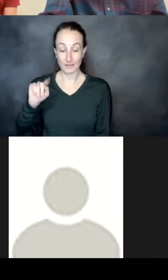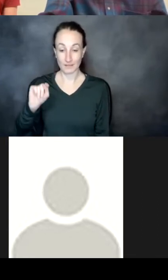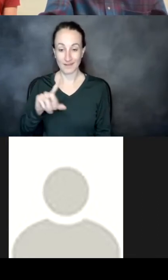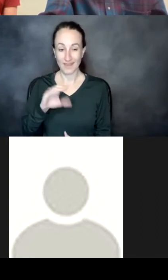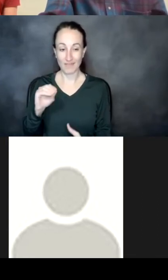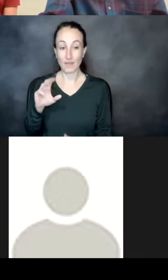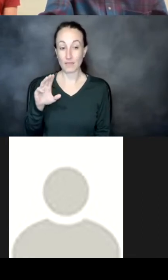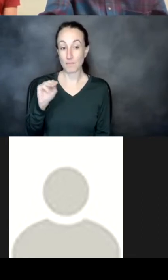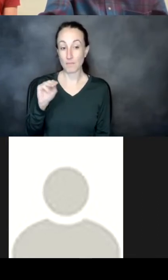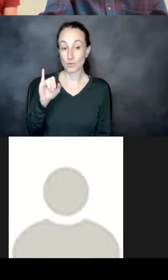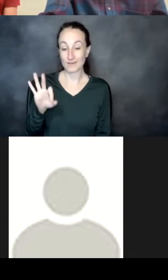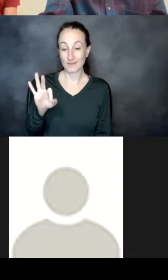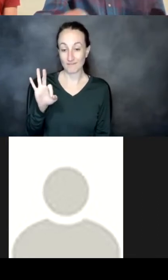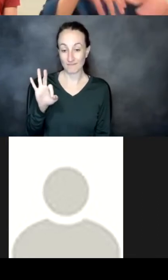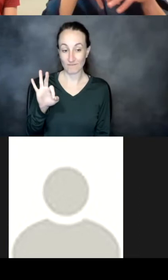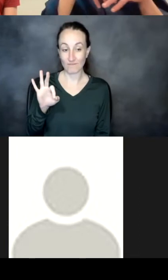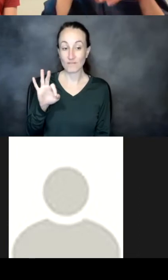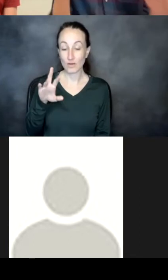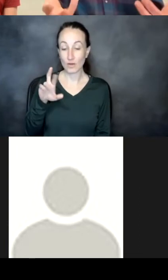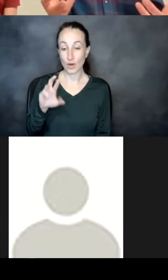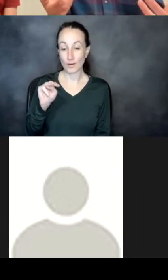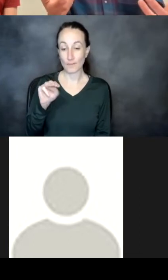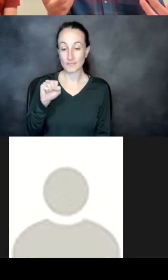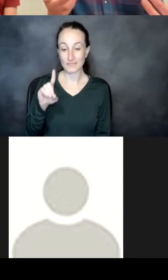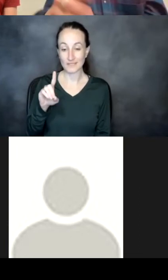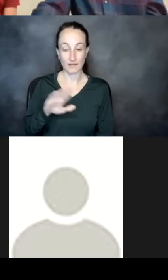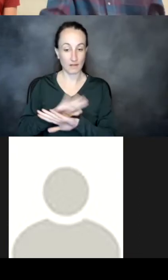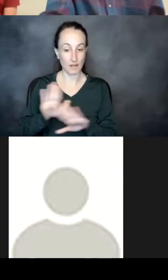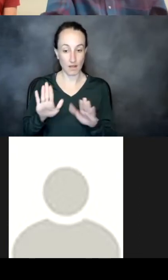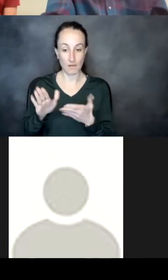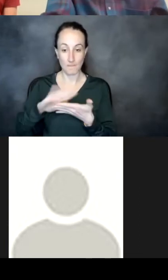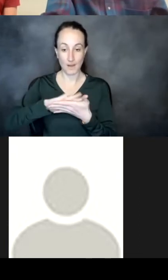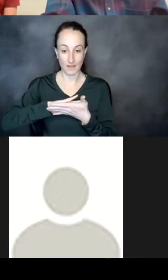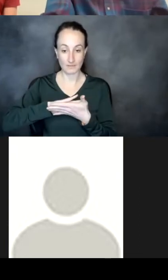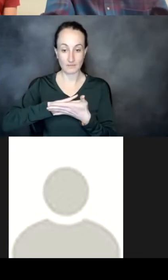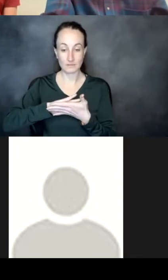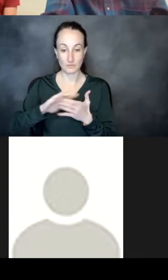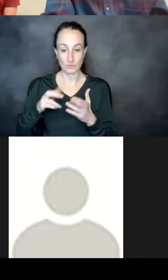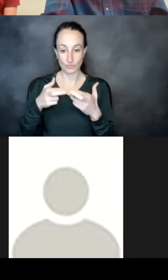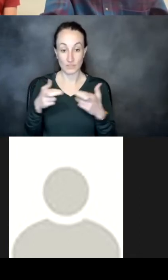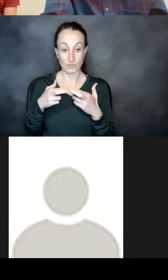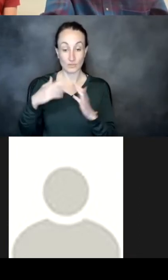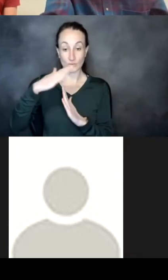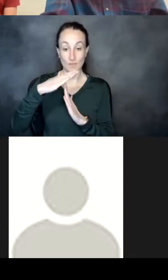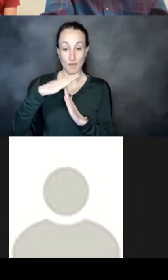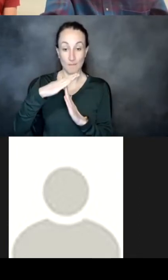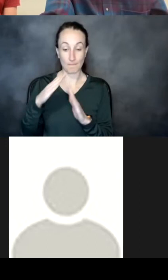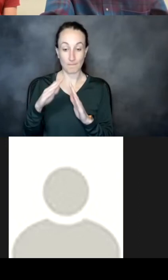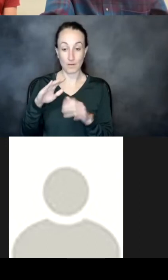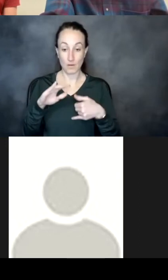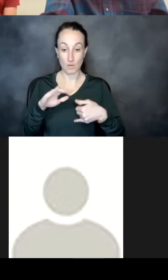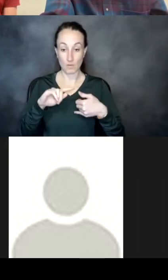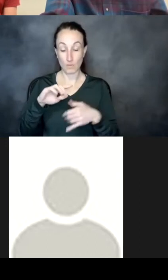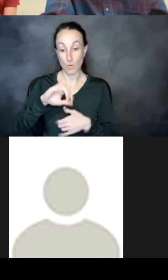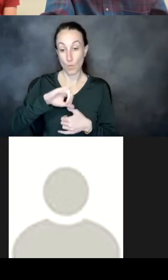rmsd um in the unmasked region and so this kind of top plot on the y-axis is in